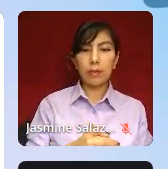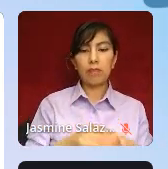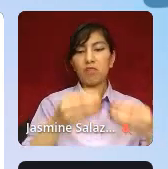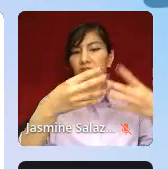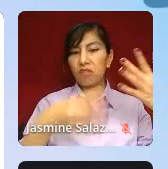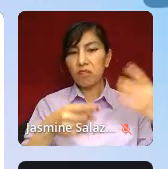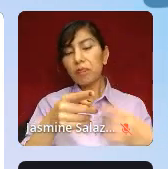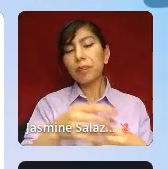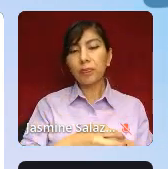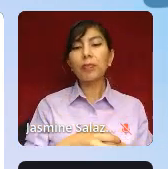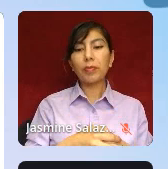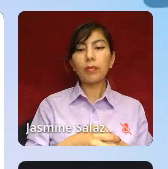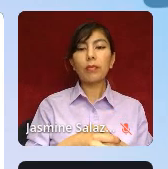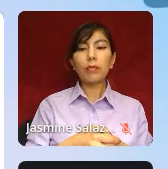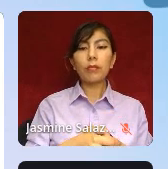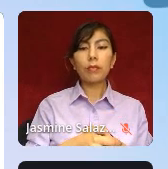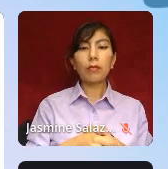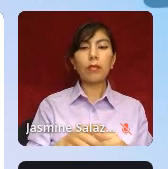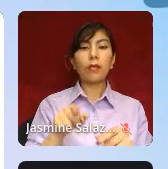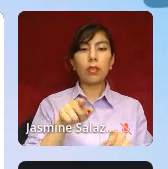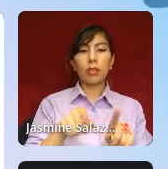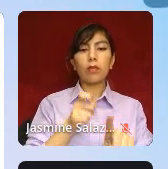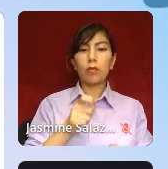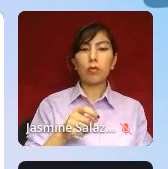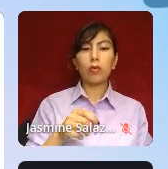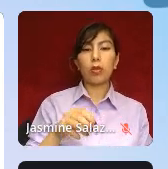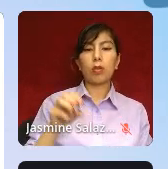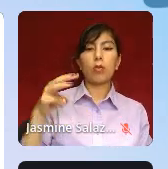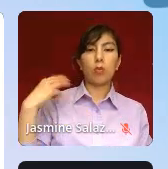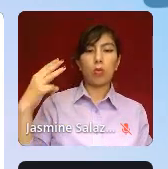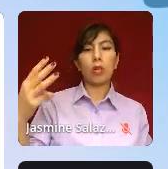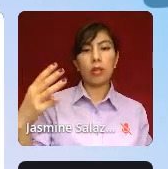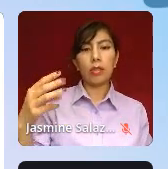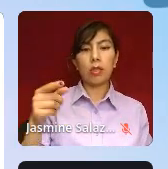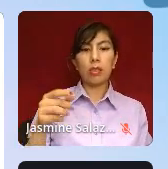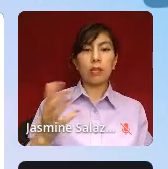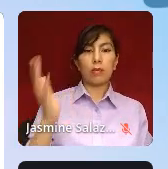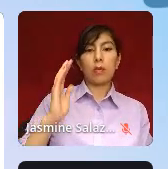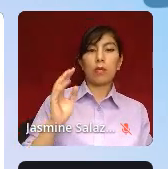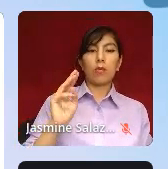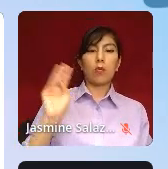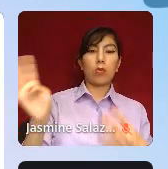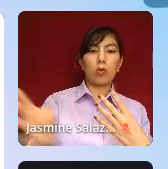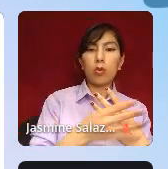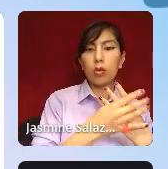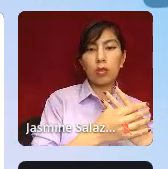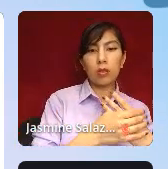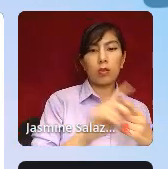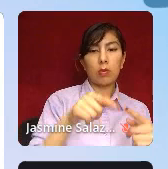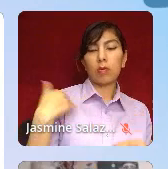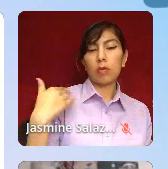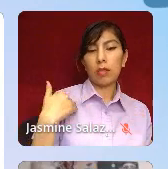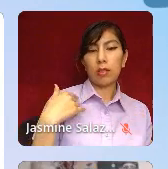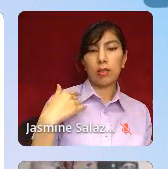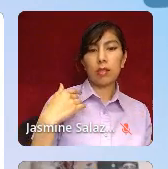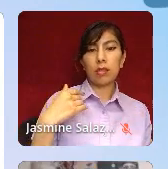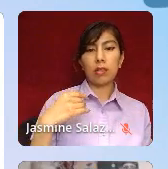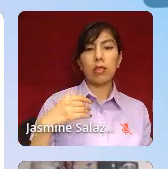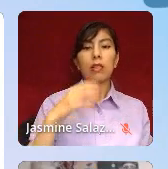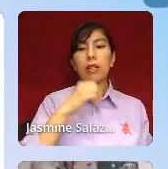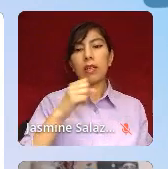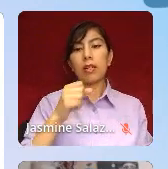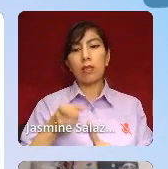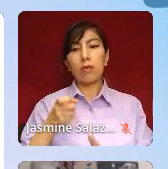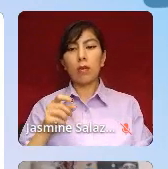and she is from Seattle, Washington. She was formerly incarcerated as a young adult, and she aged out of the foster care system.